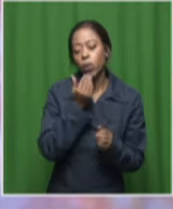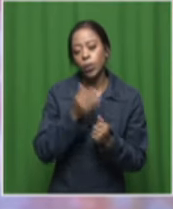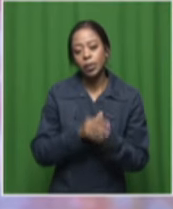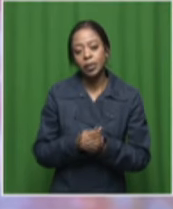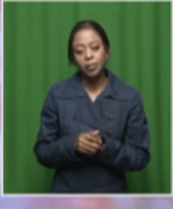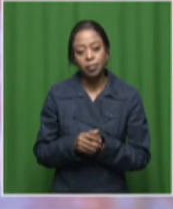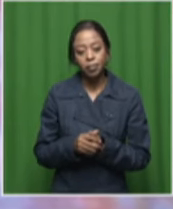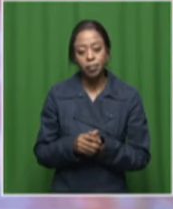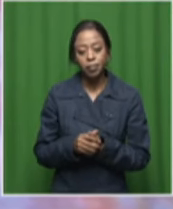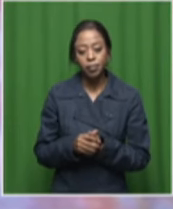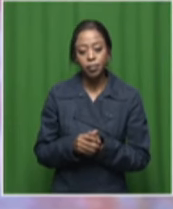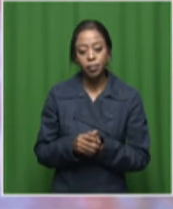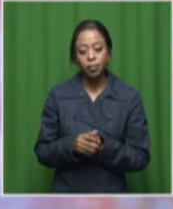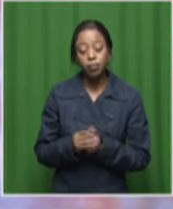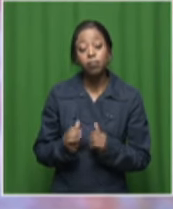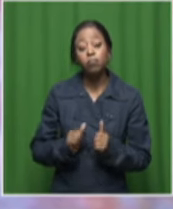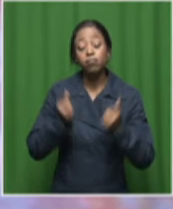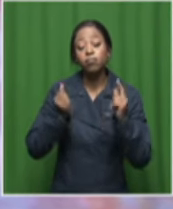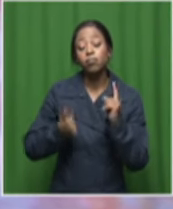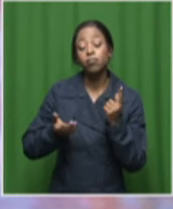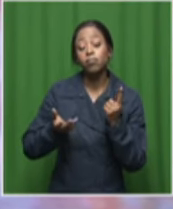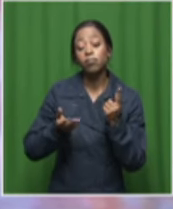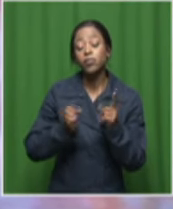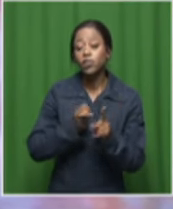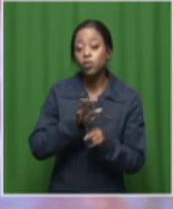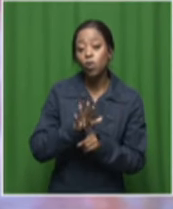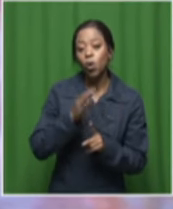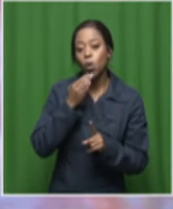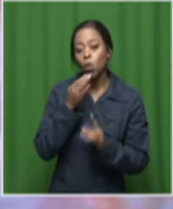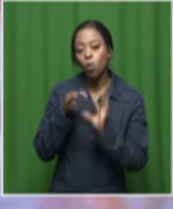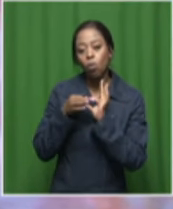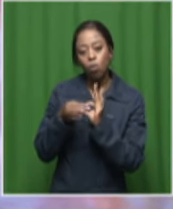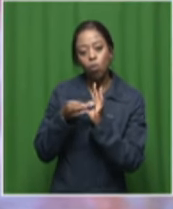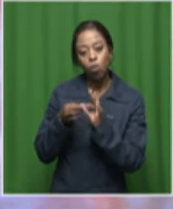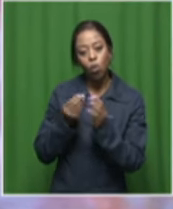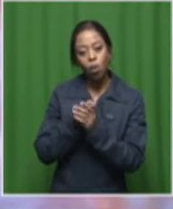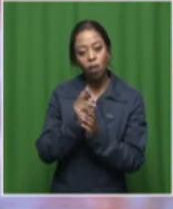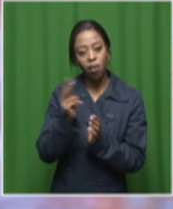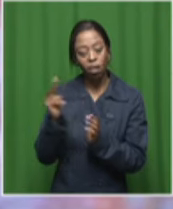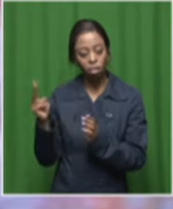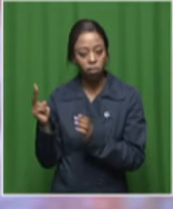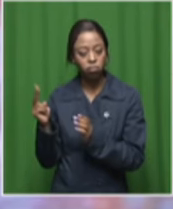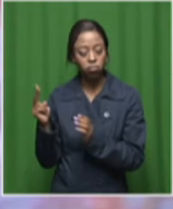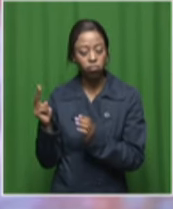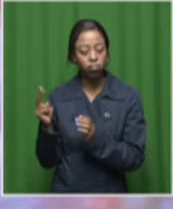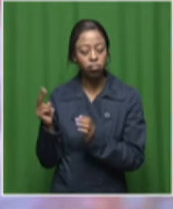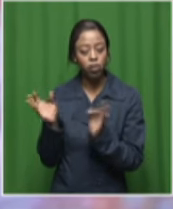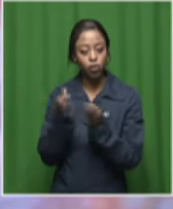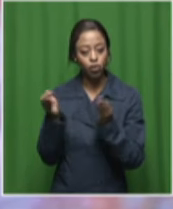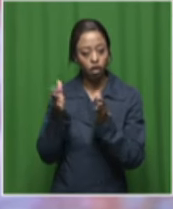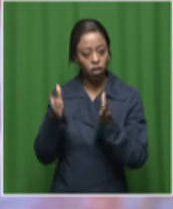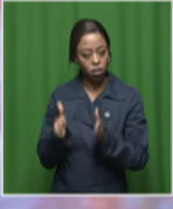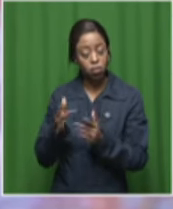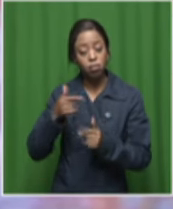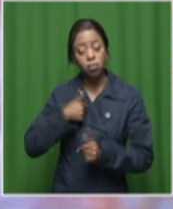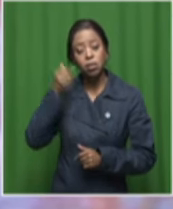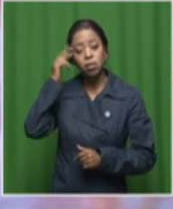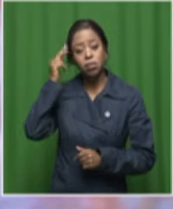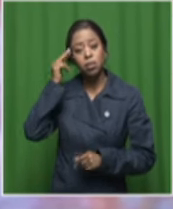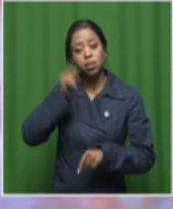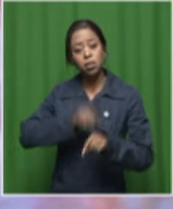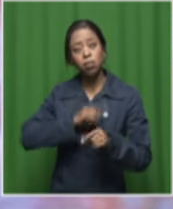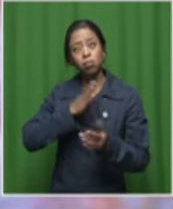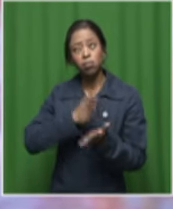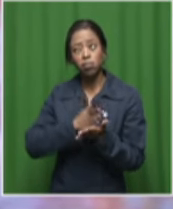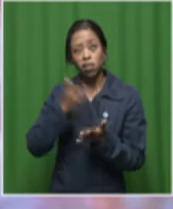I think my greatest influence is definitely my relationship with other artists. I remember when I was, I